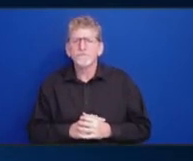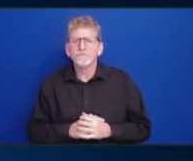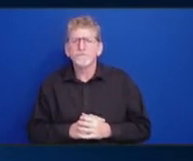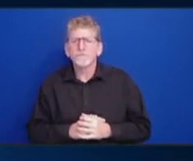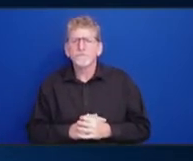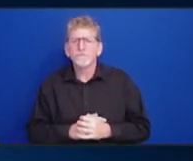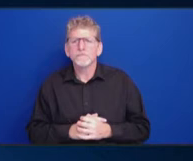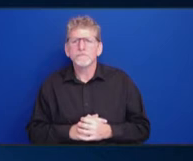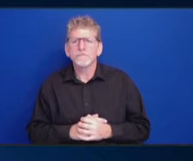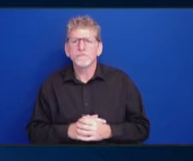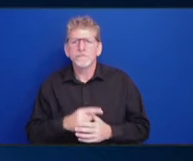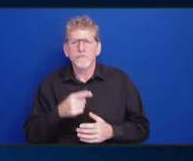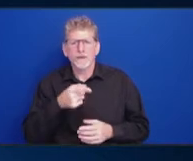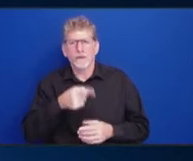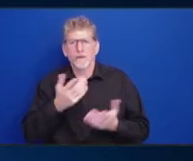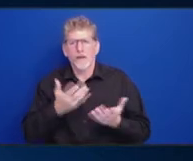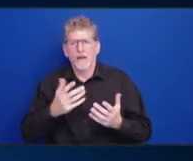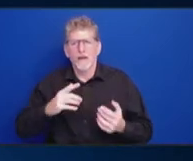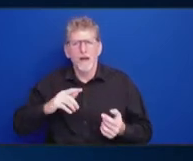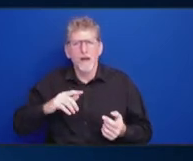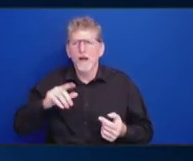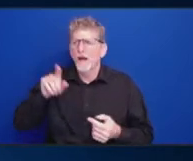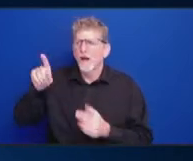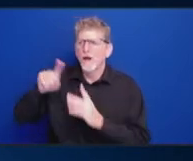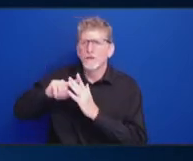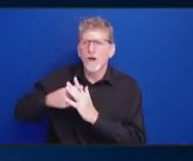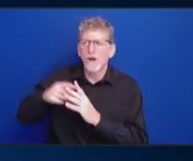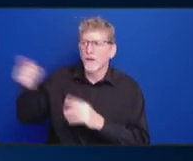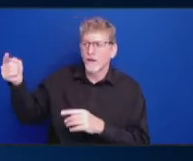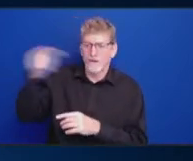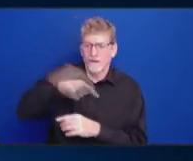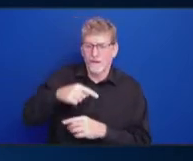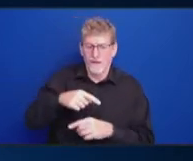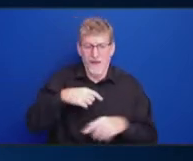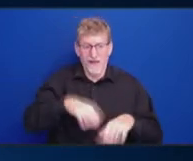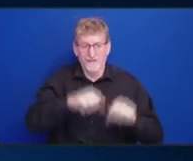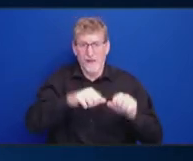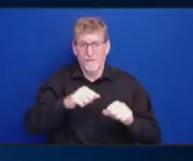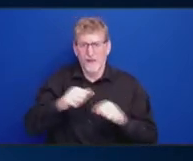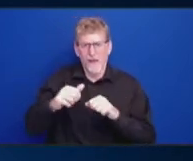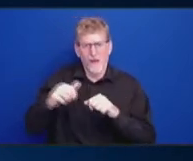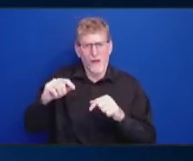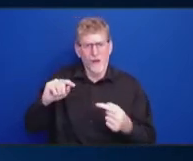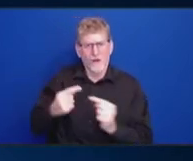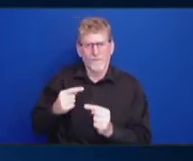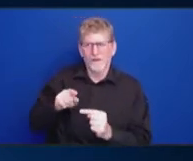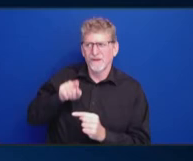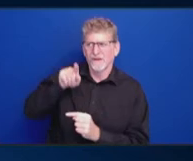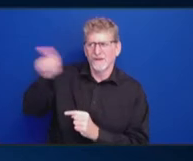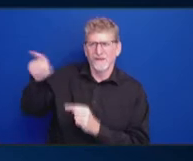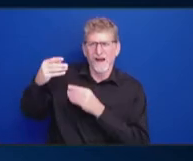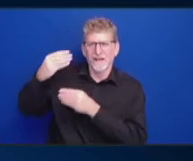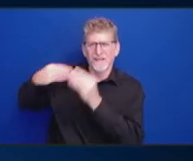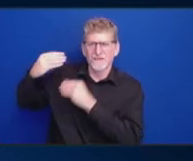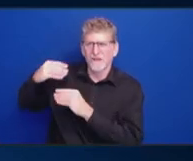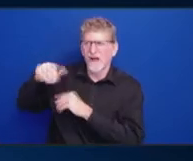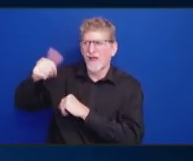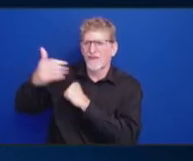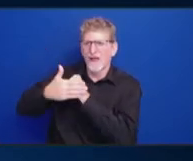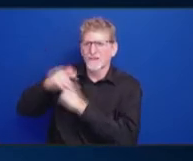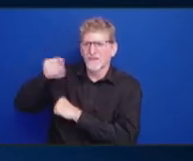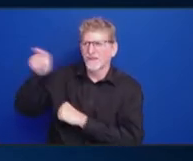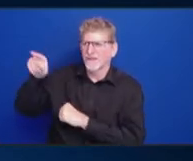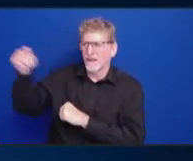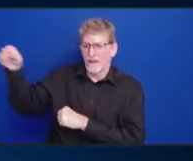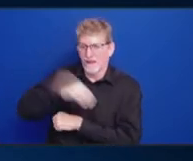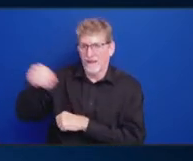in the fact that it's, you know, moving kids away from their cultural ancestry. So,